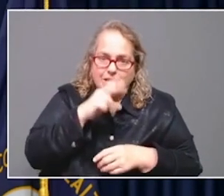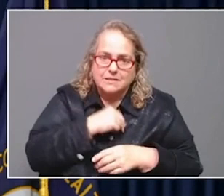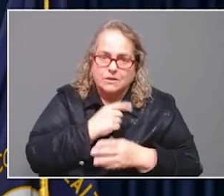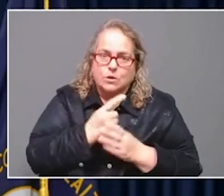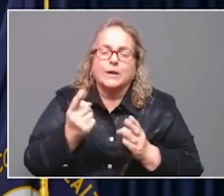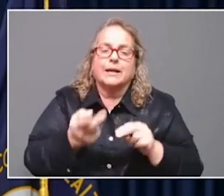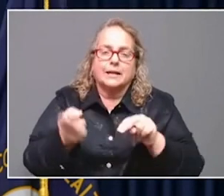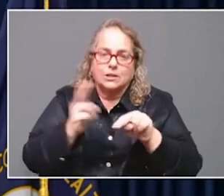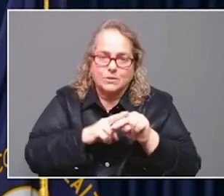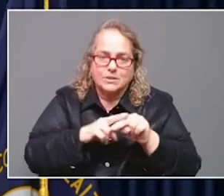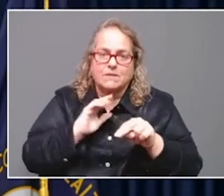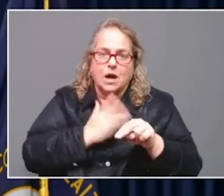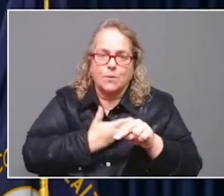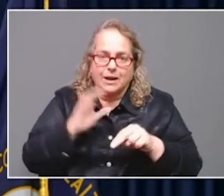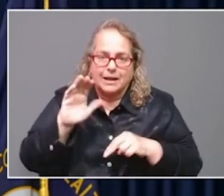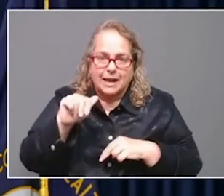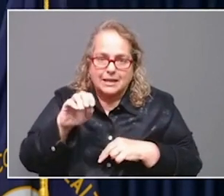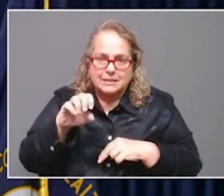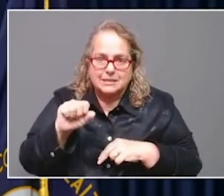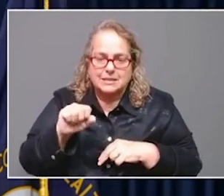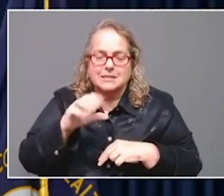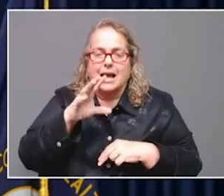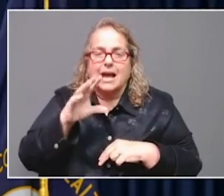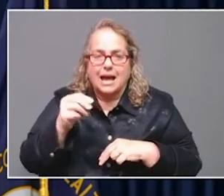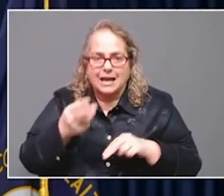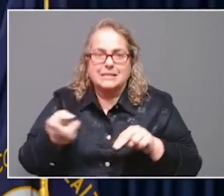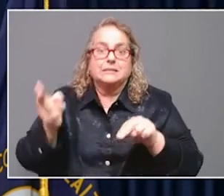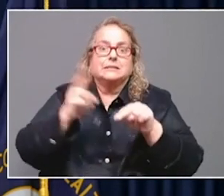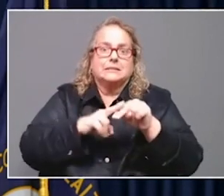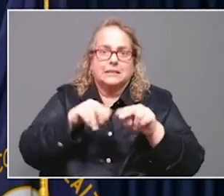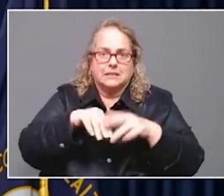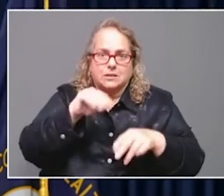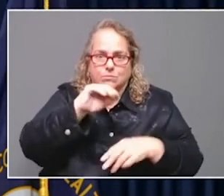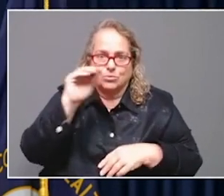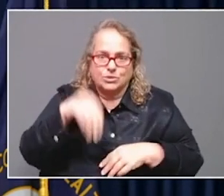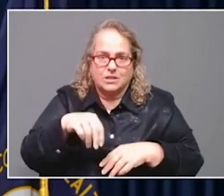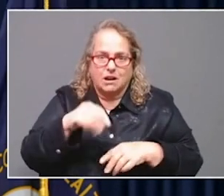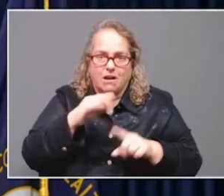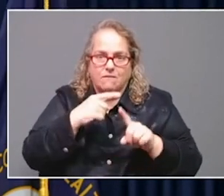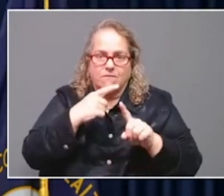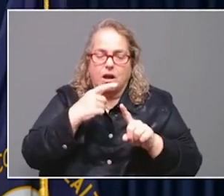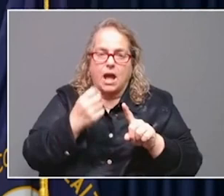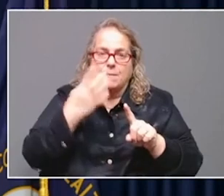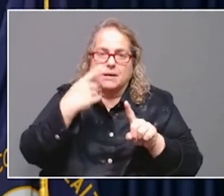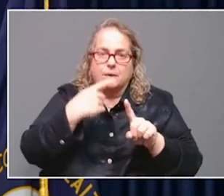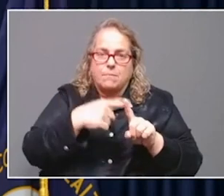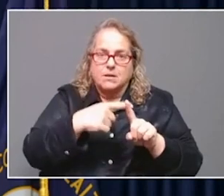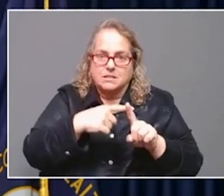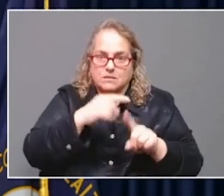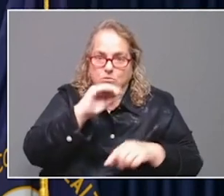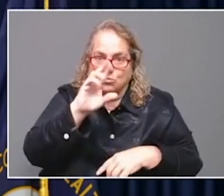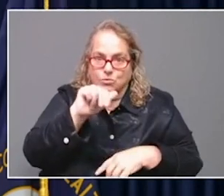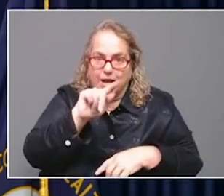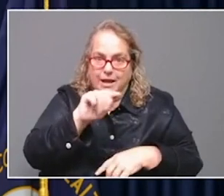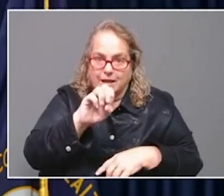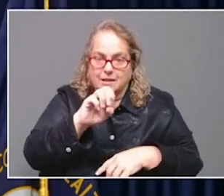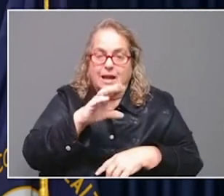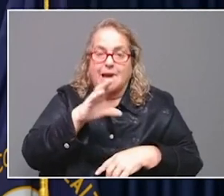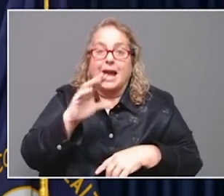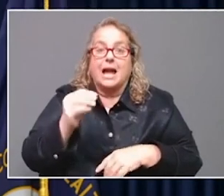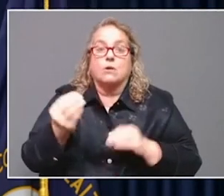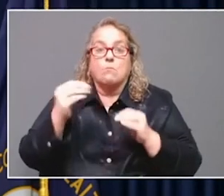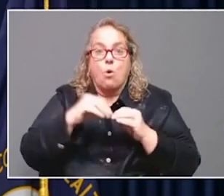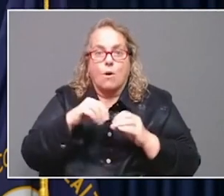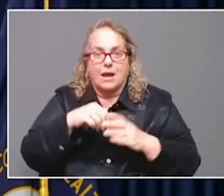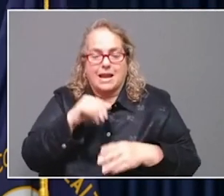is a significant increase in positivity, and is an increase in hospitalizations. It appears in the ICU, though not